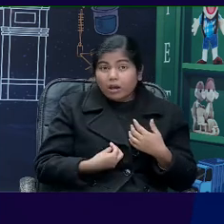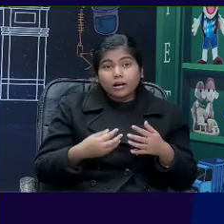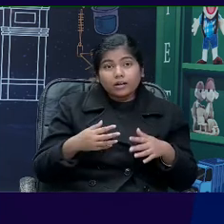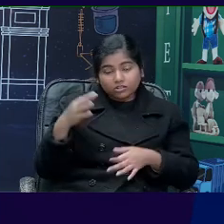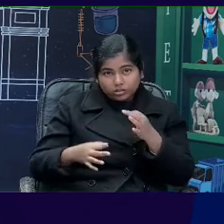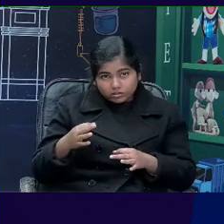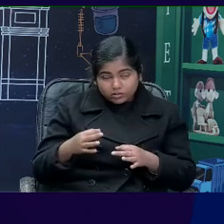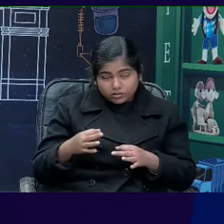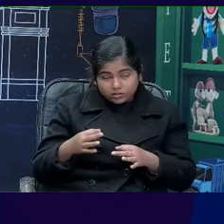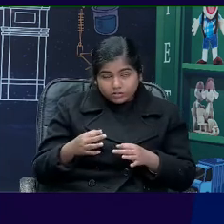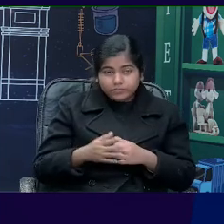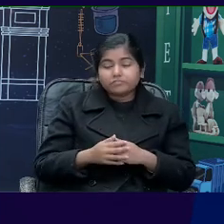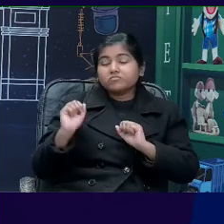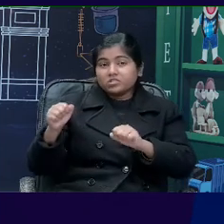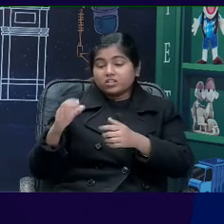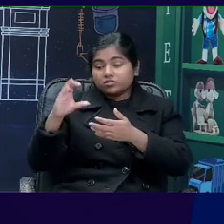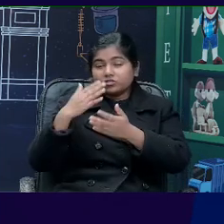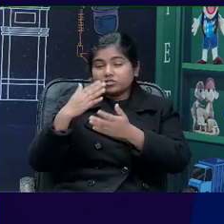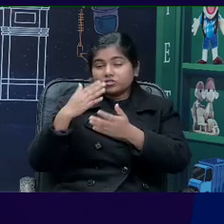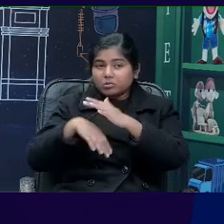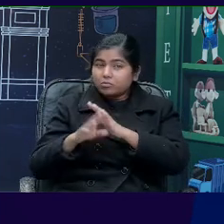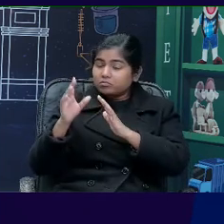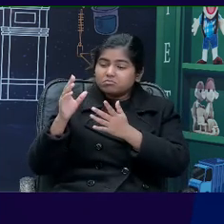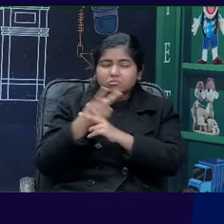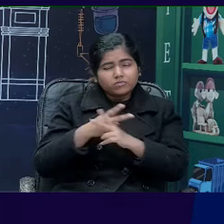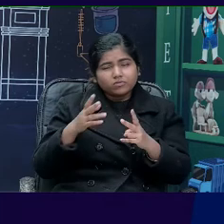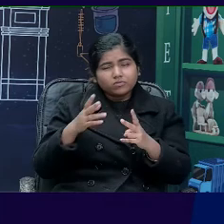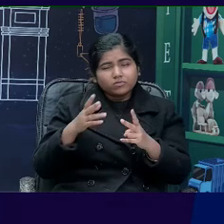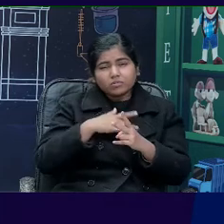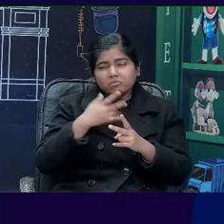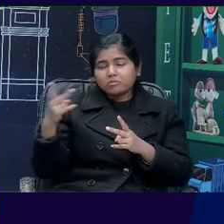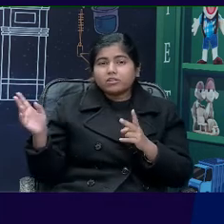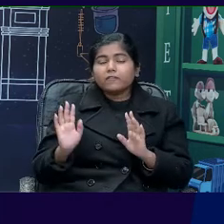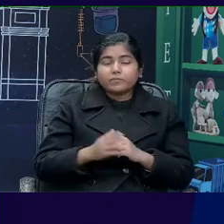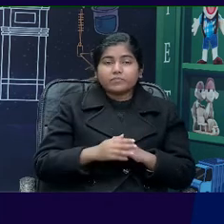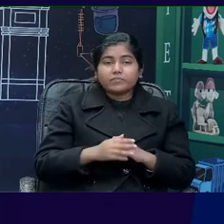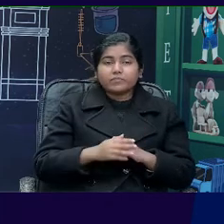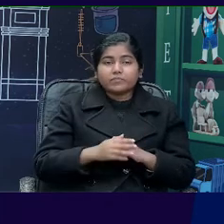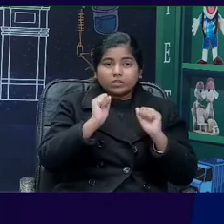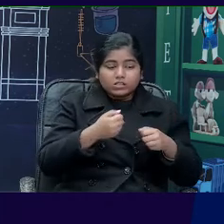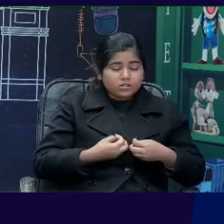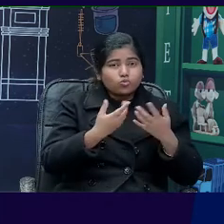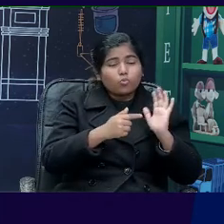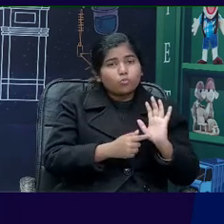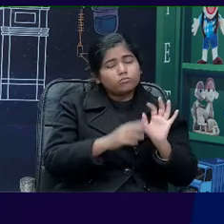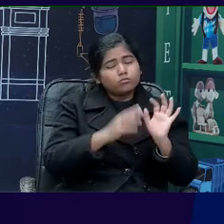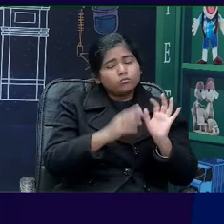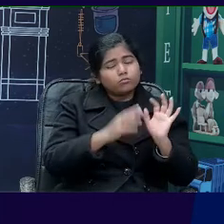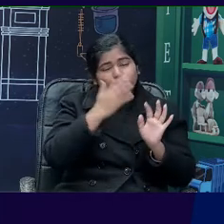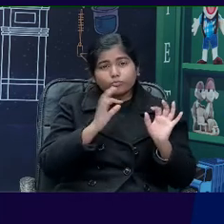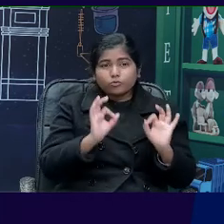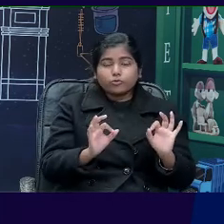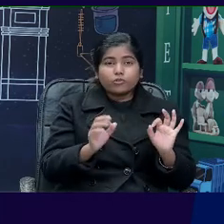many feelings. this chapter, ma'am. There's guilt and there's, you know, like there's, and they're expressed so beautifully. At one point,